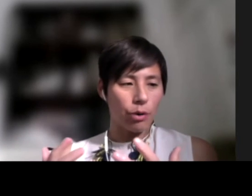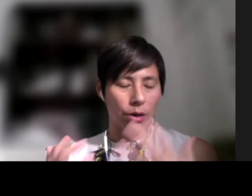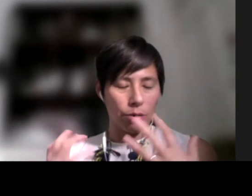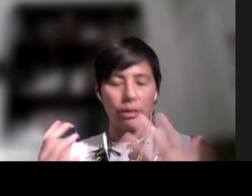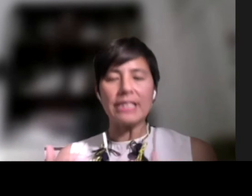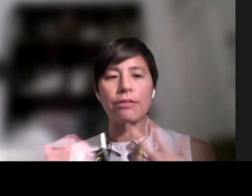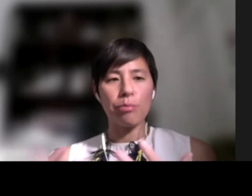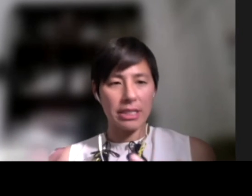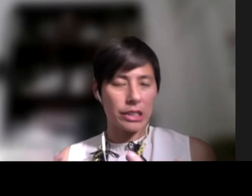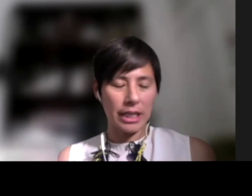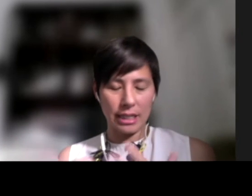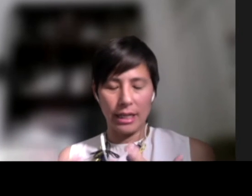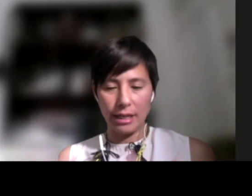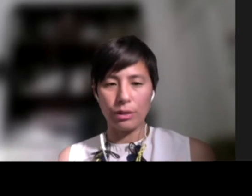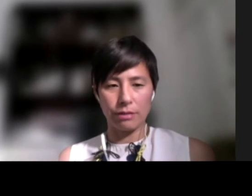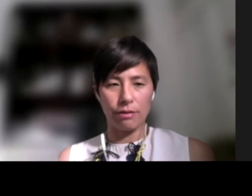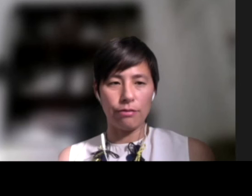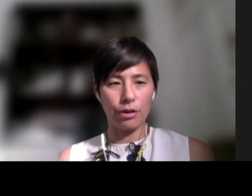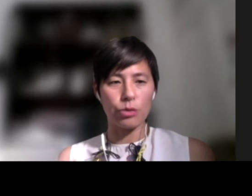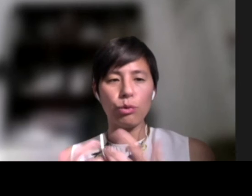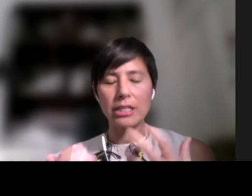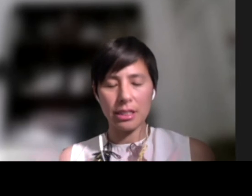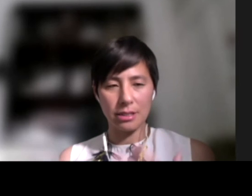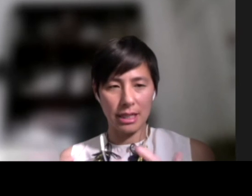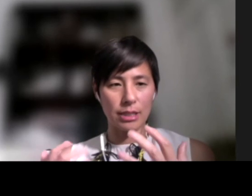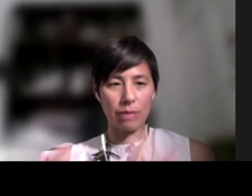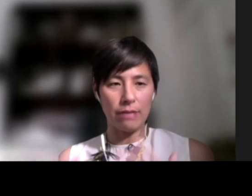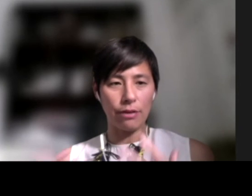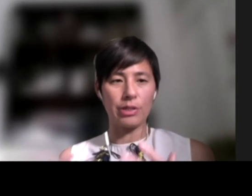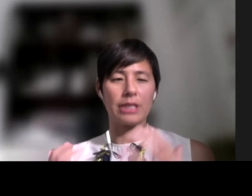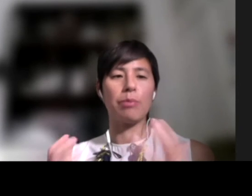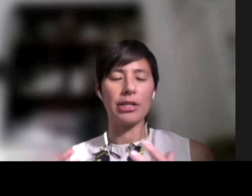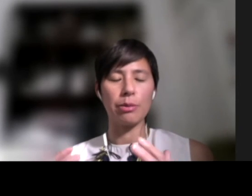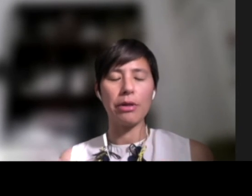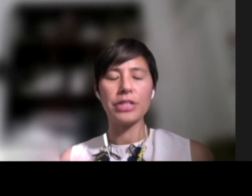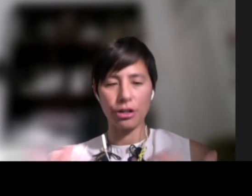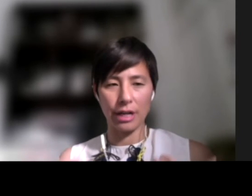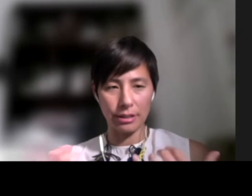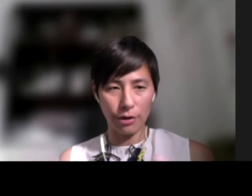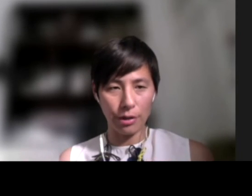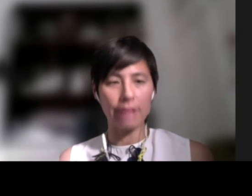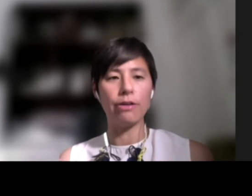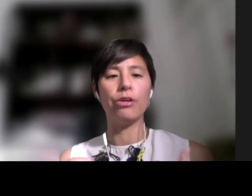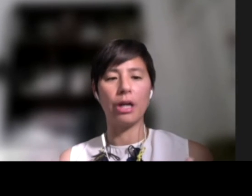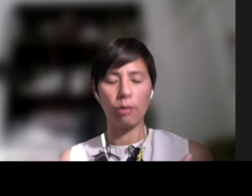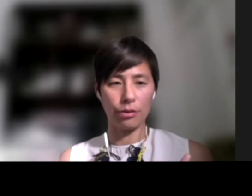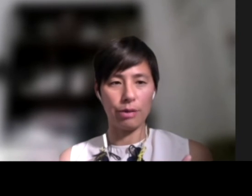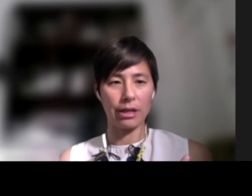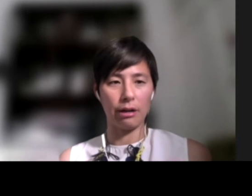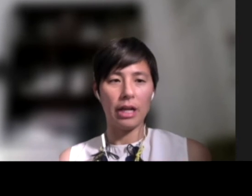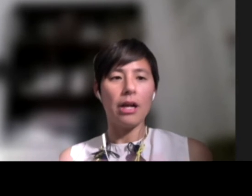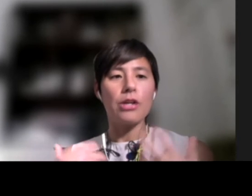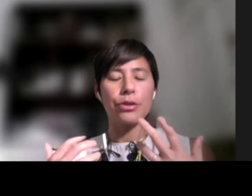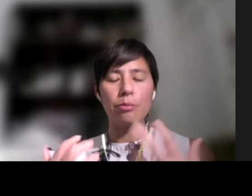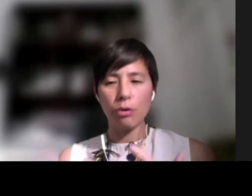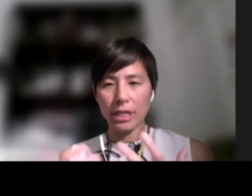before, different messaging is going to hit with different voters. We just need as many voters as possible to turn out to vote and vote no on the recall.